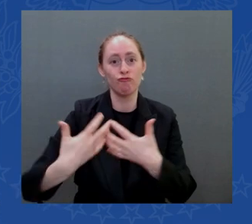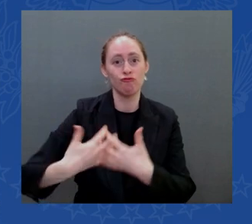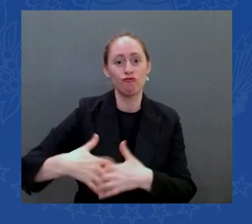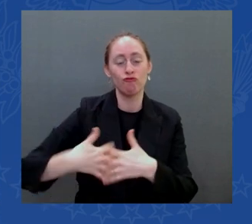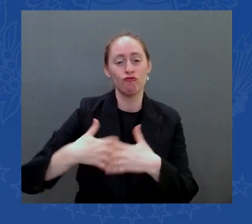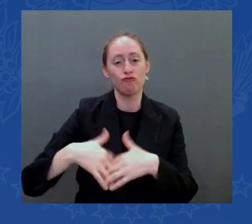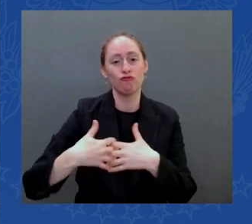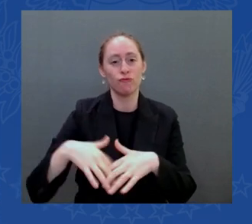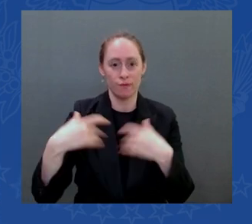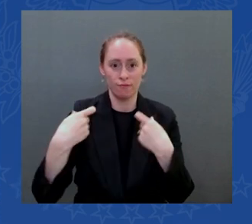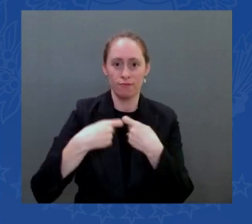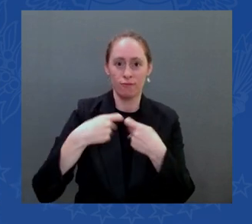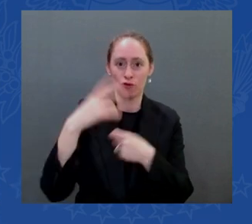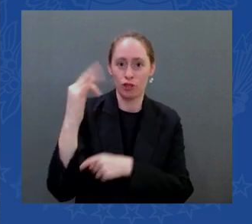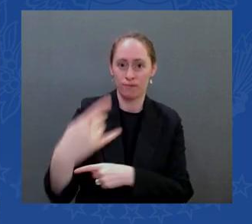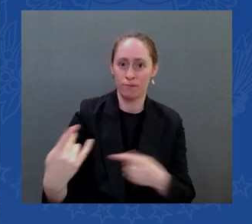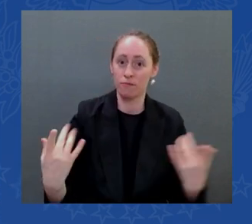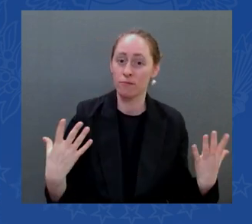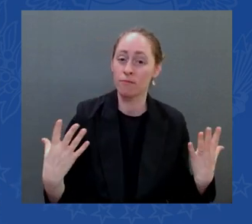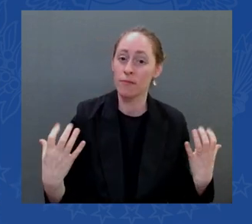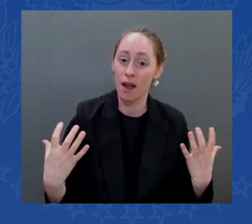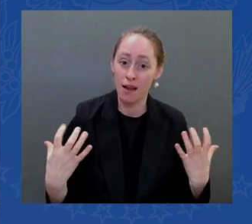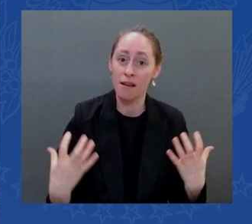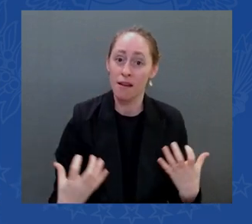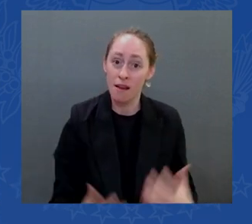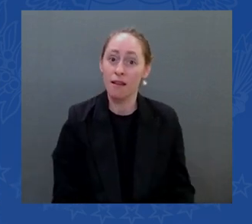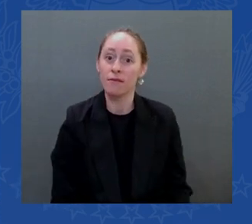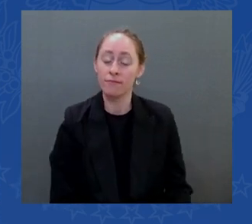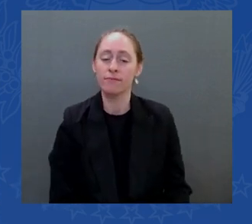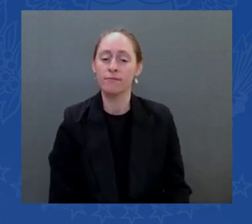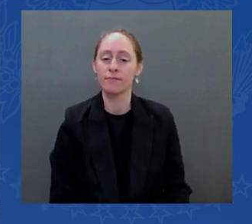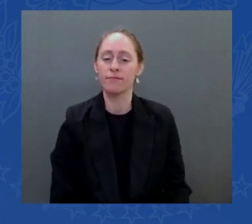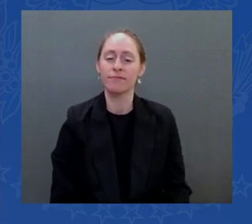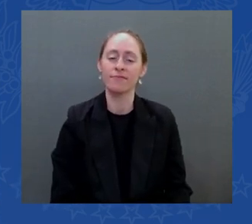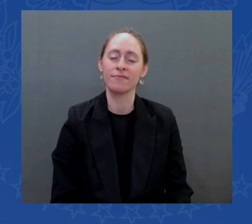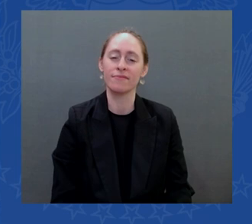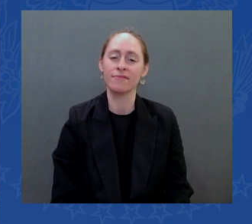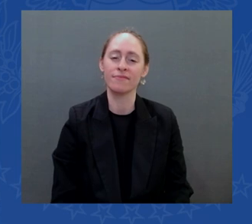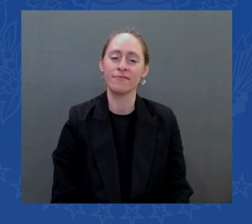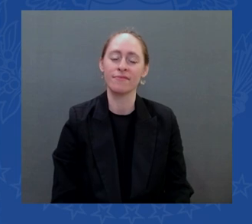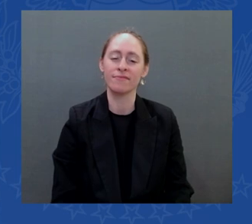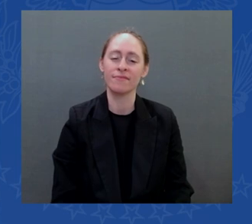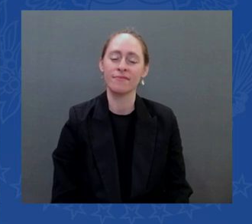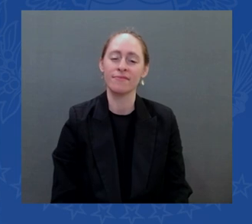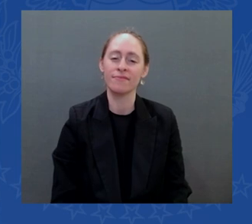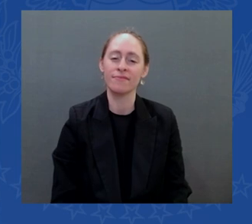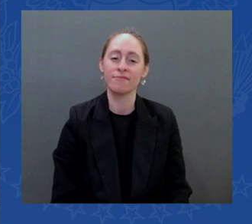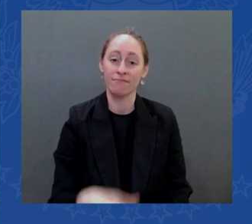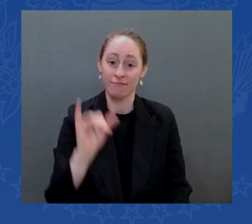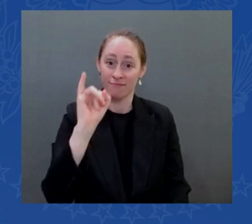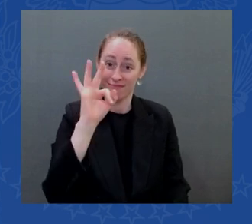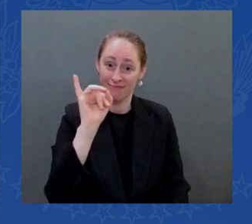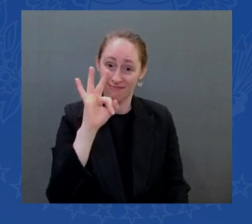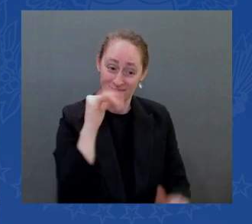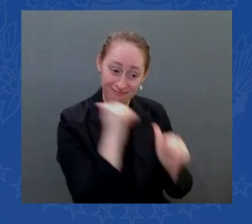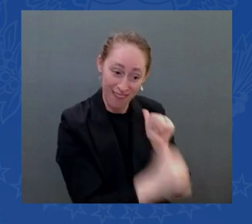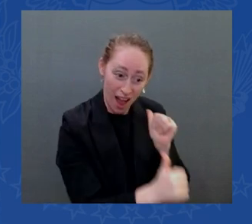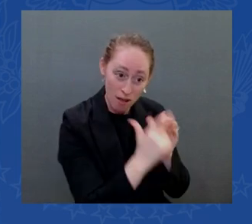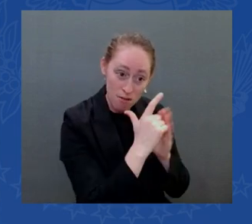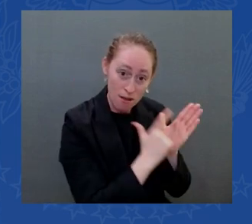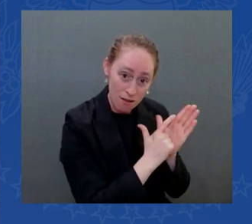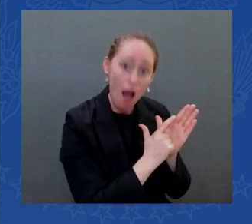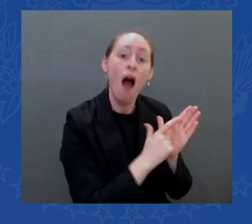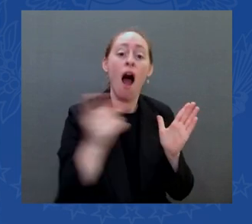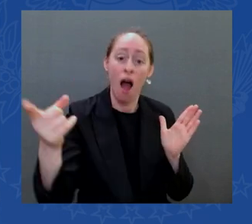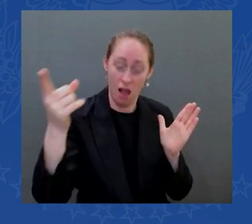we're going to he's going to invest another 100 billion dollars 100 billion dollars you know what the average job